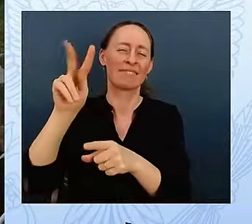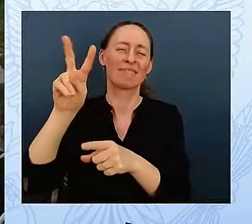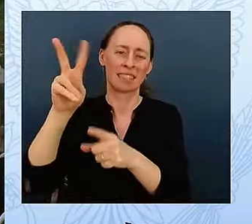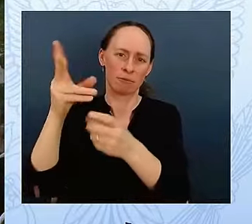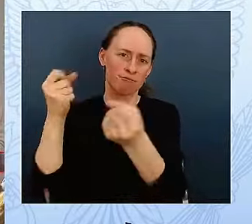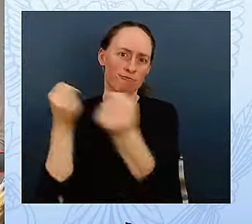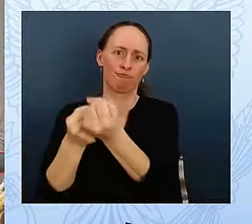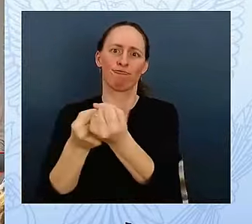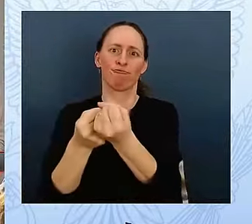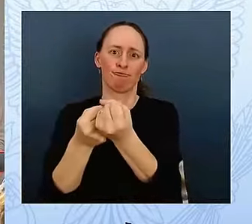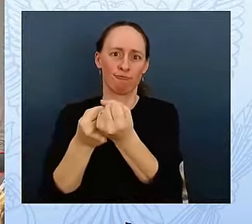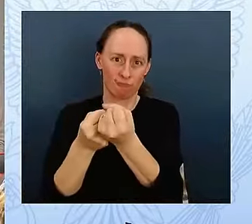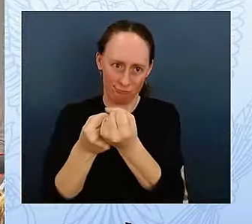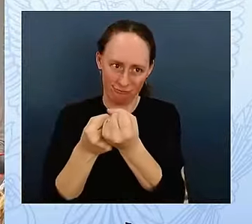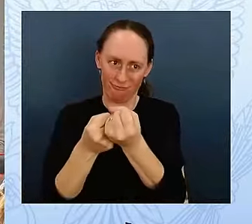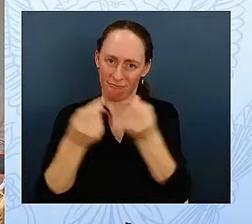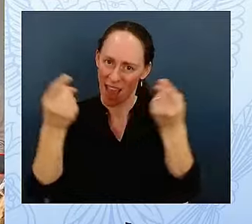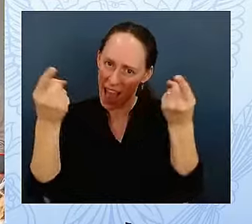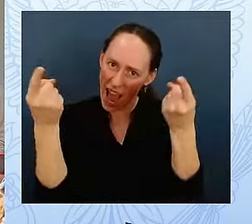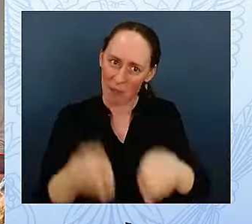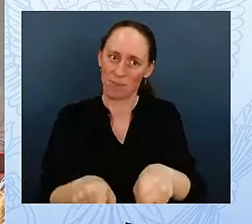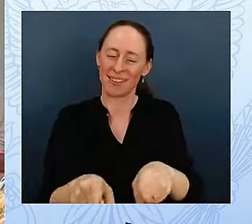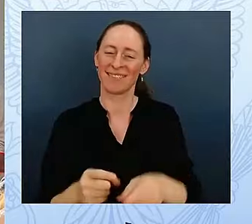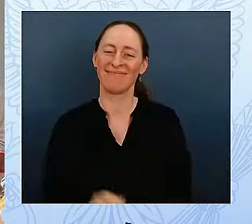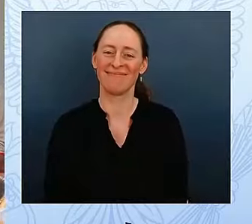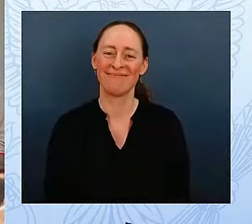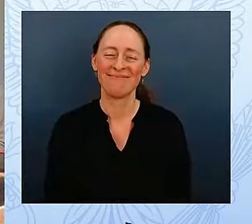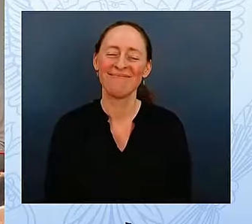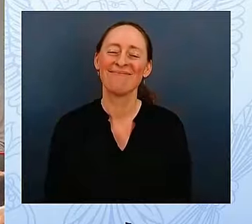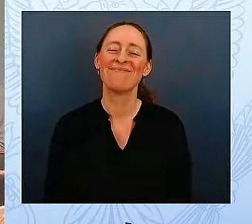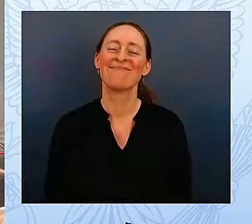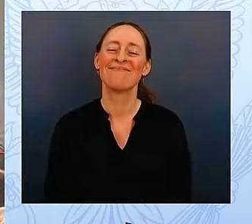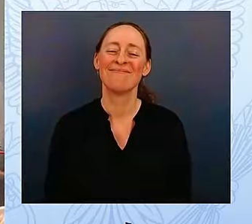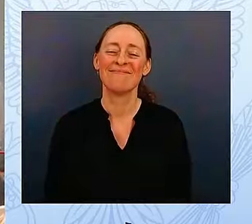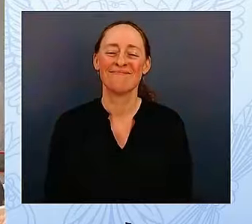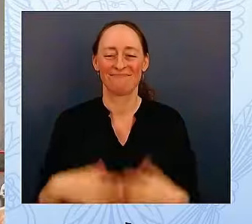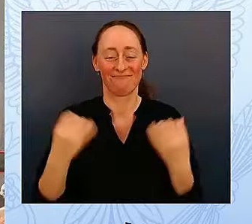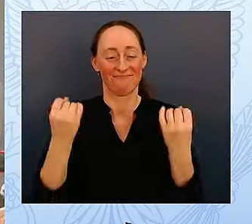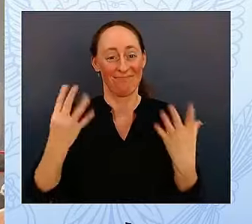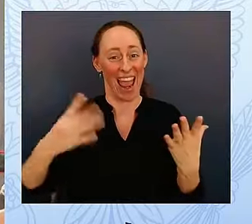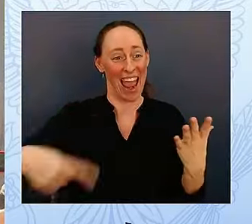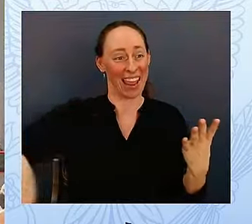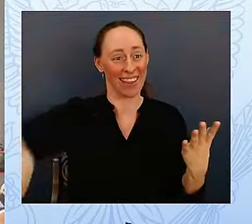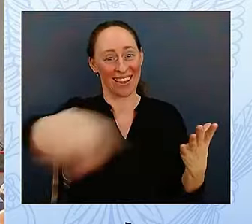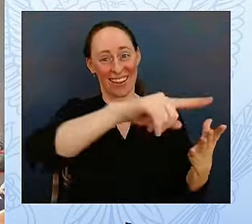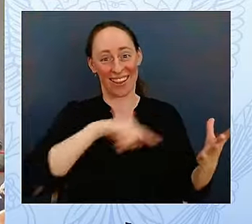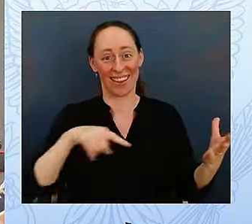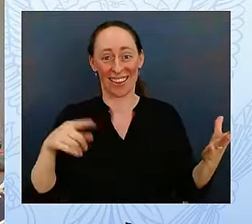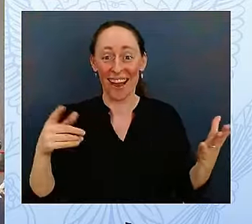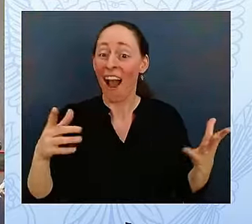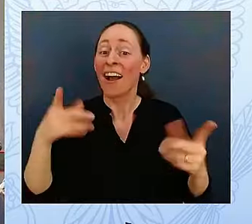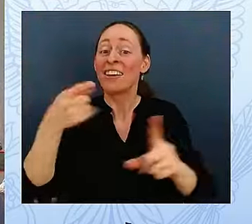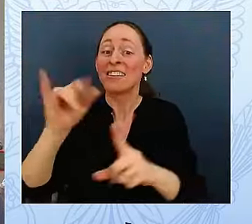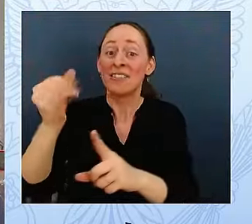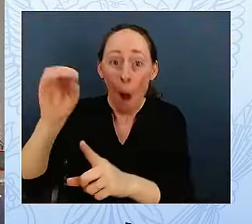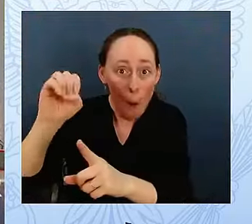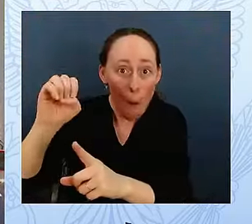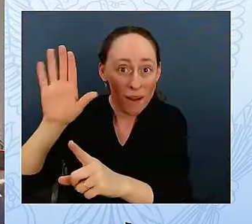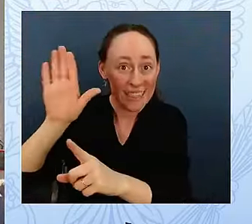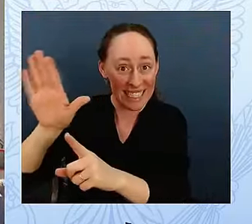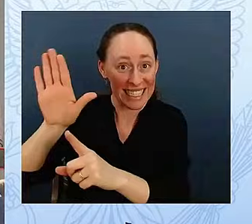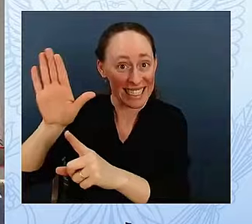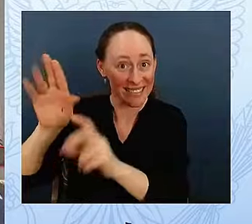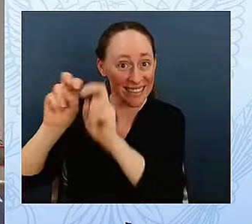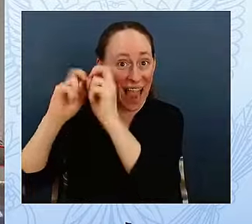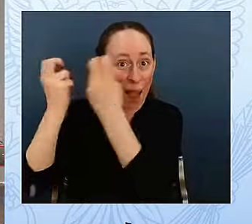And I'm glad to have so many wonderful members of Joe's Cabinet joining us today. Do you want to raise your hand so